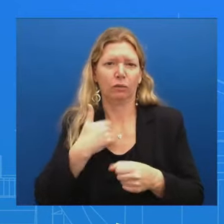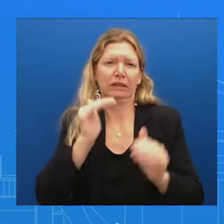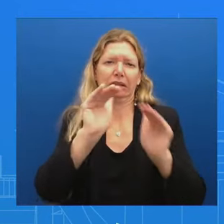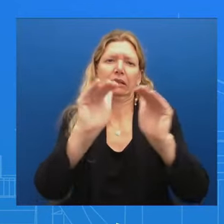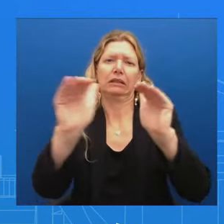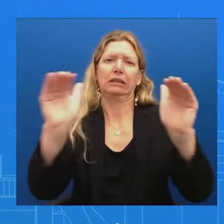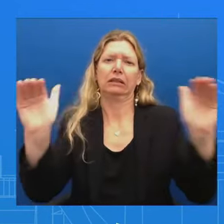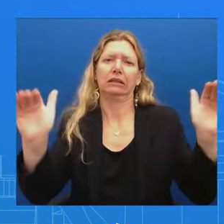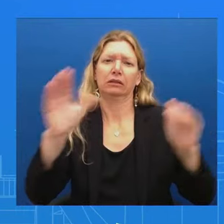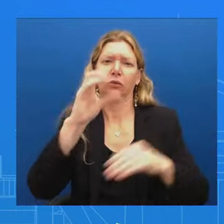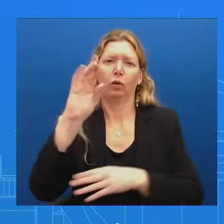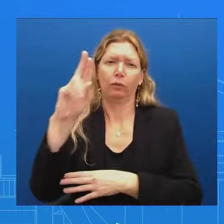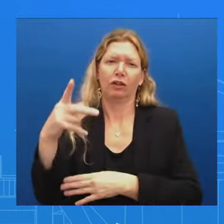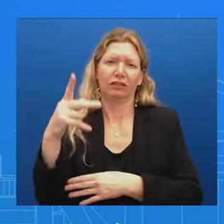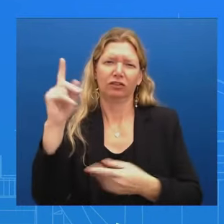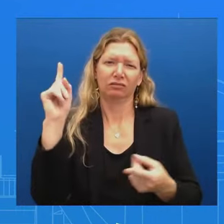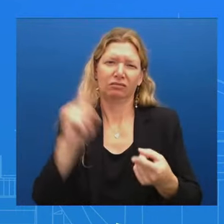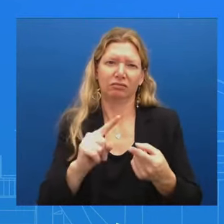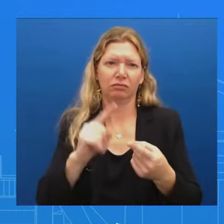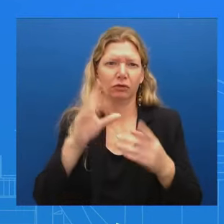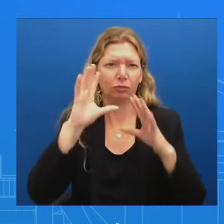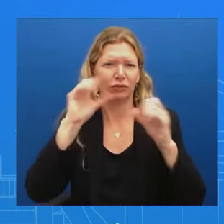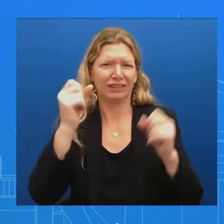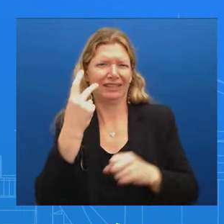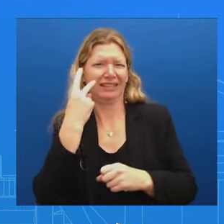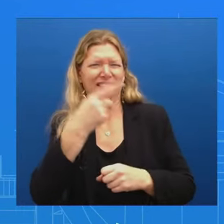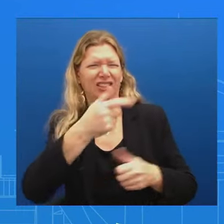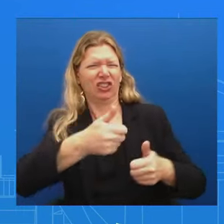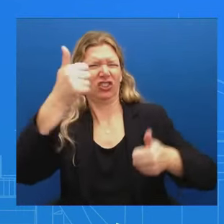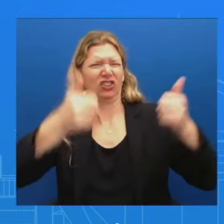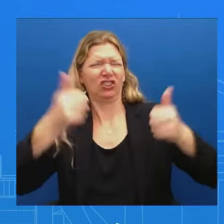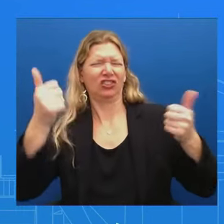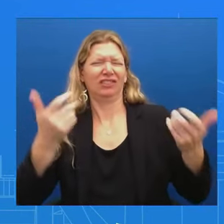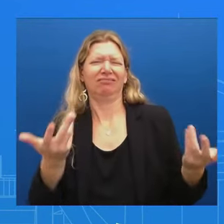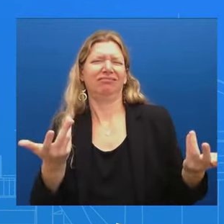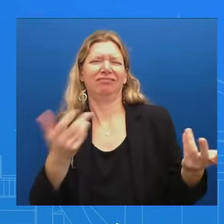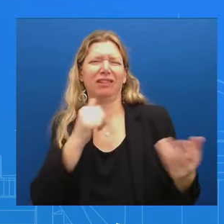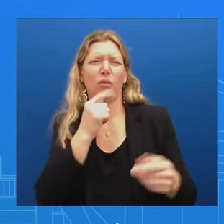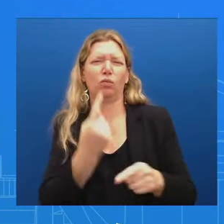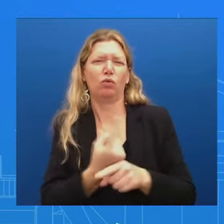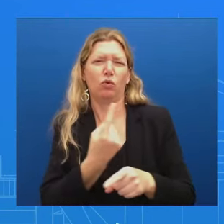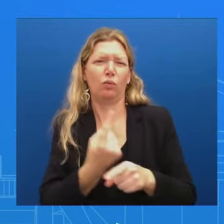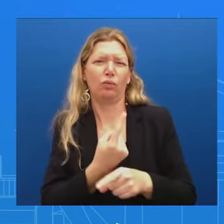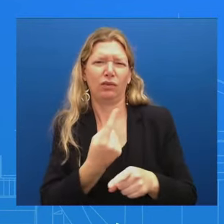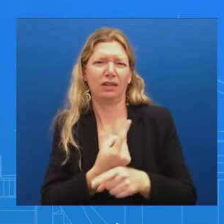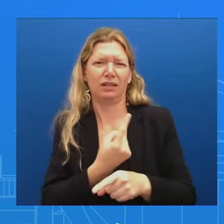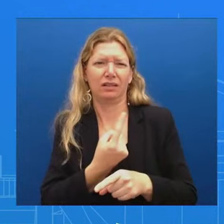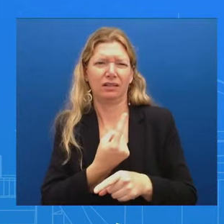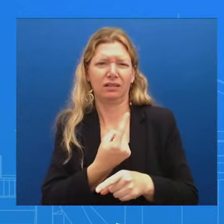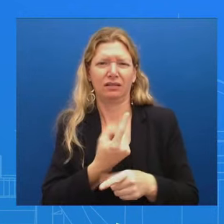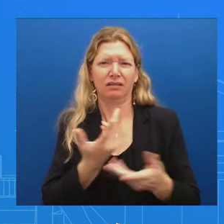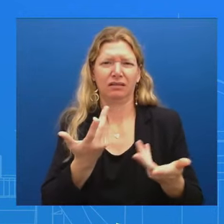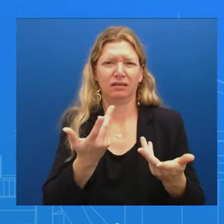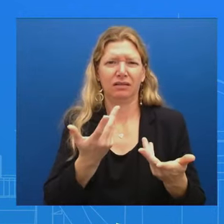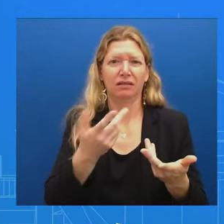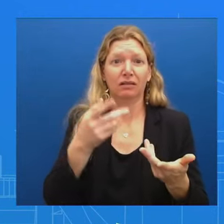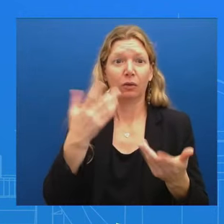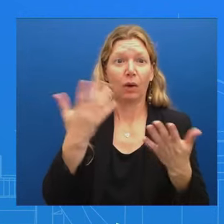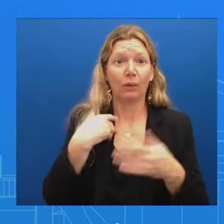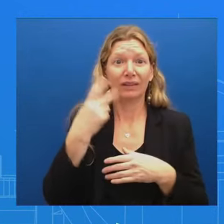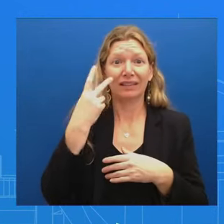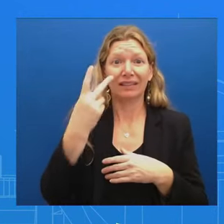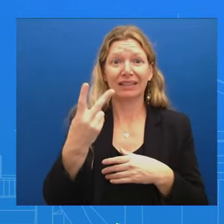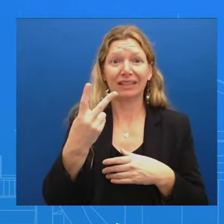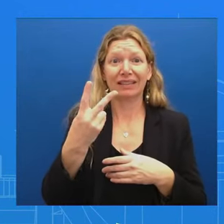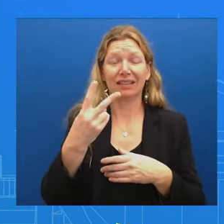seeing is the size of a product gets smaller Even as the prices stays the same And that shouldn't be And so, the President is going to call that And it's,